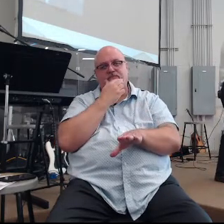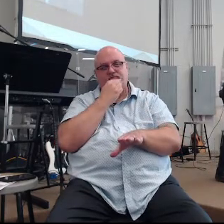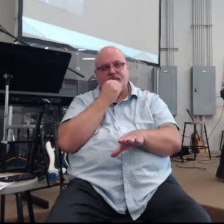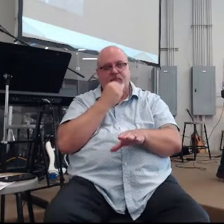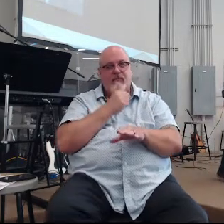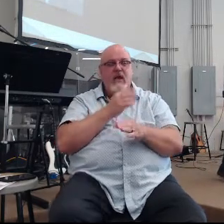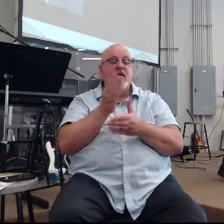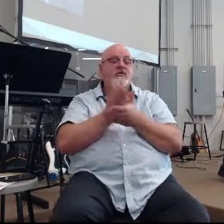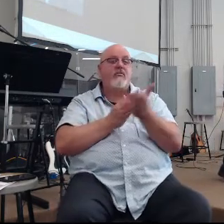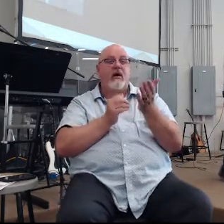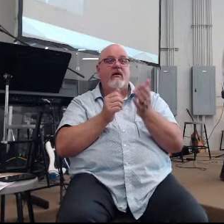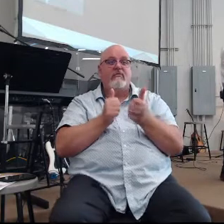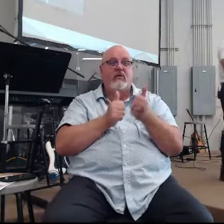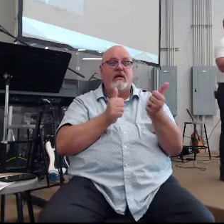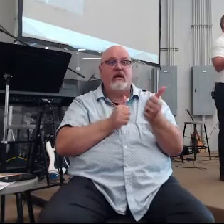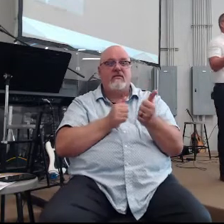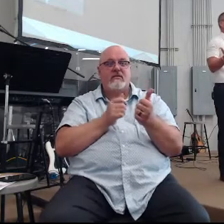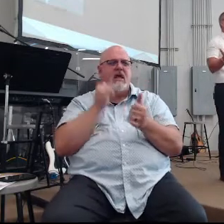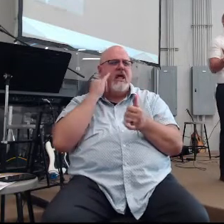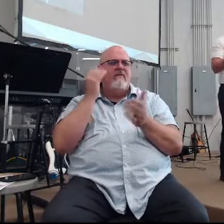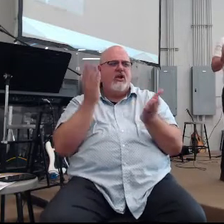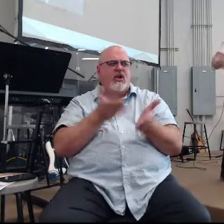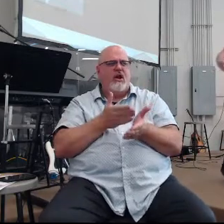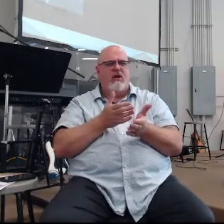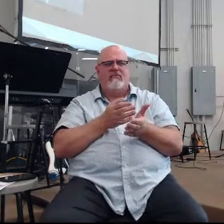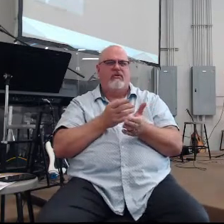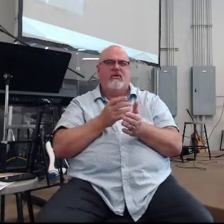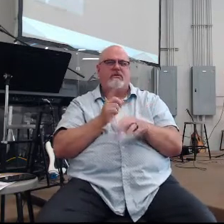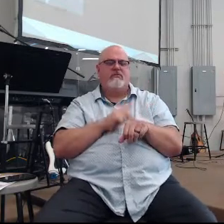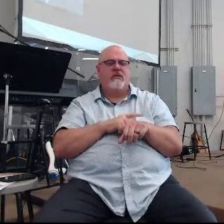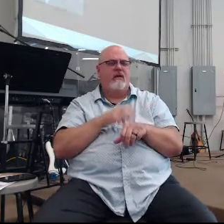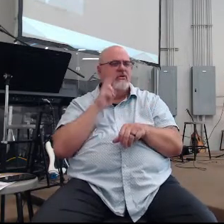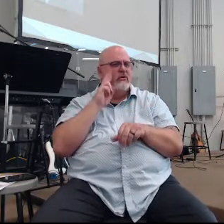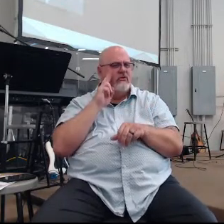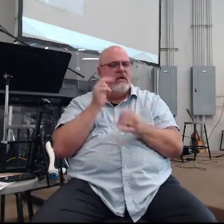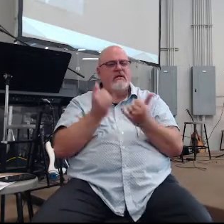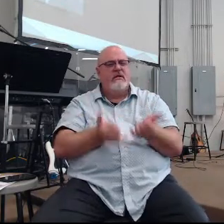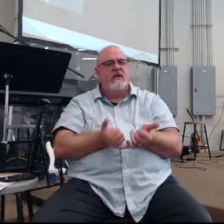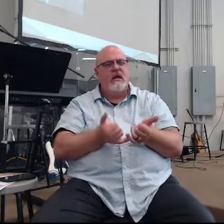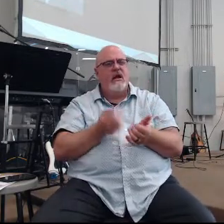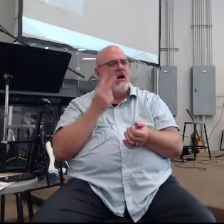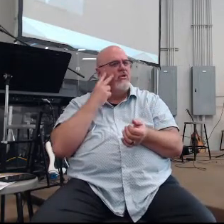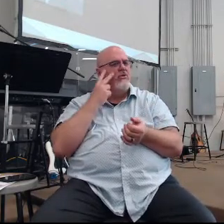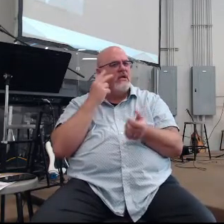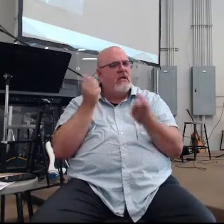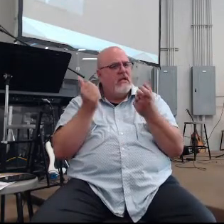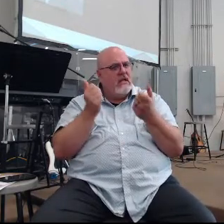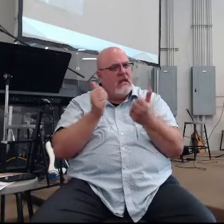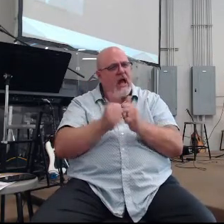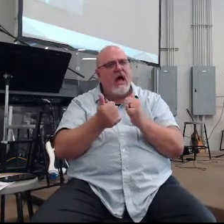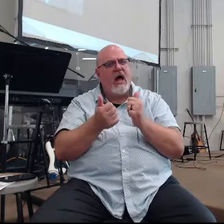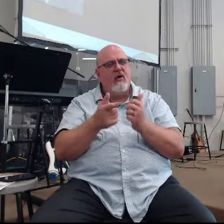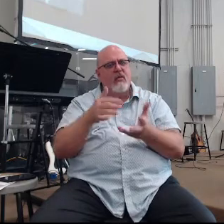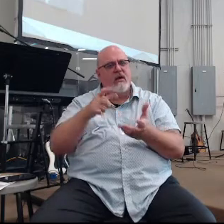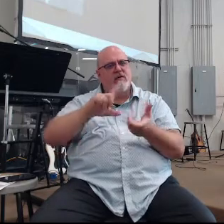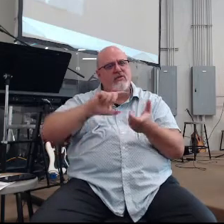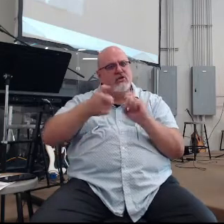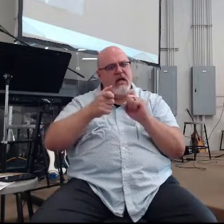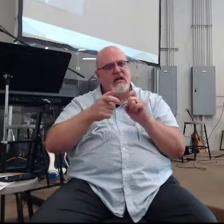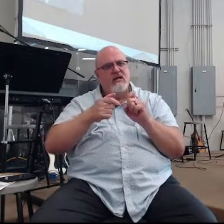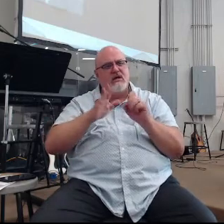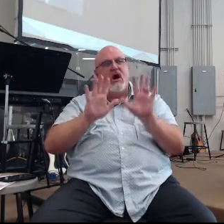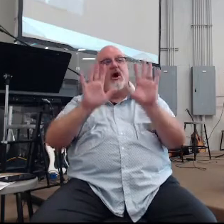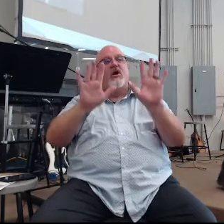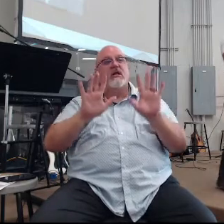part of what led us to, if you've been here with us for any length of time, you've seen, even just today, you've seen how we reorganized our